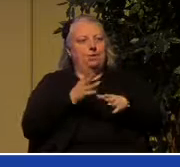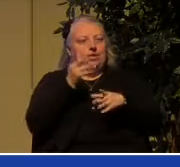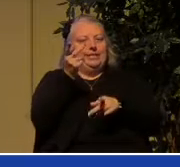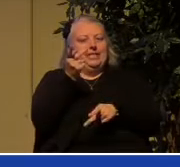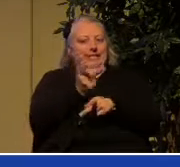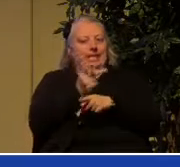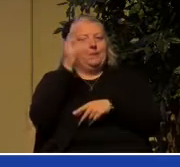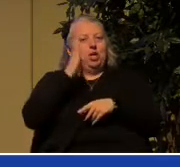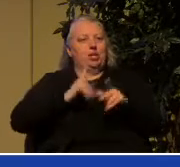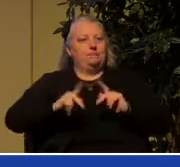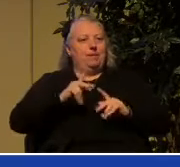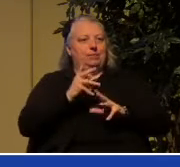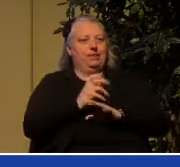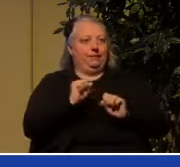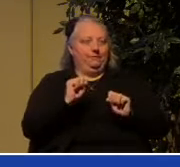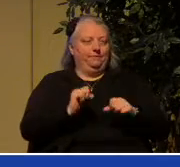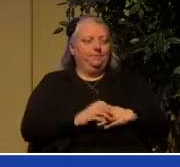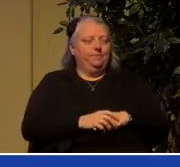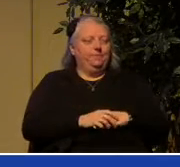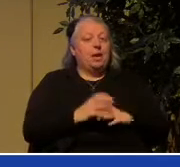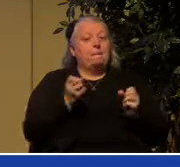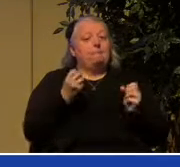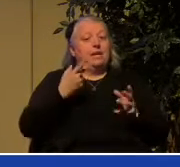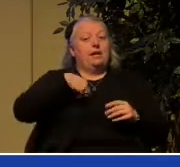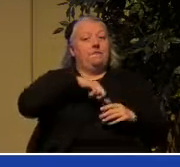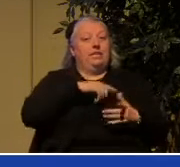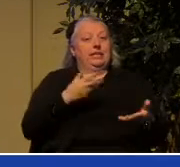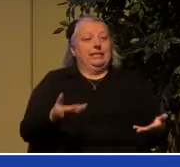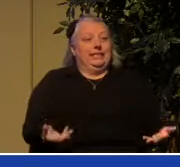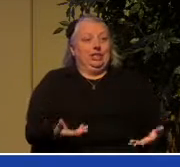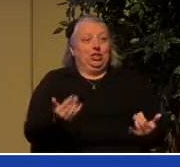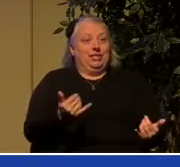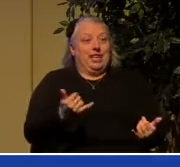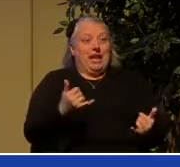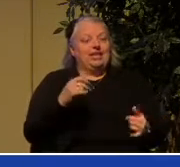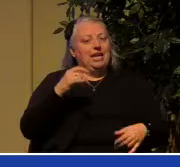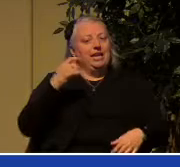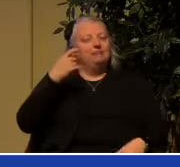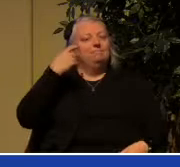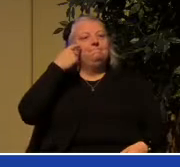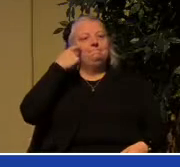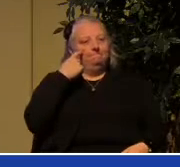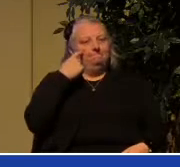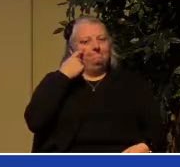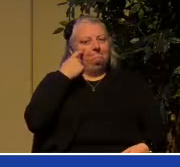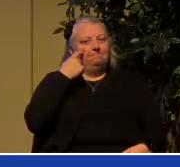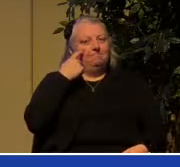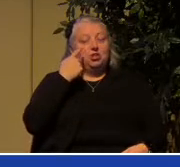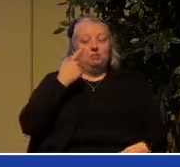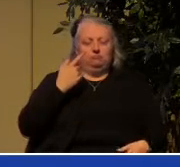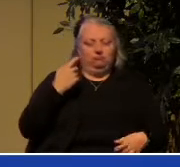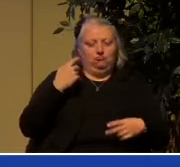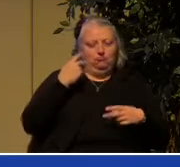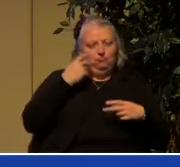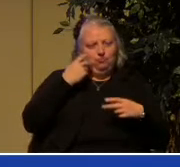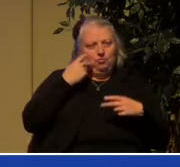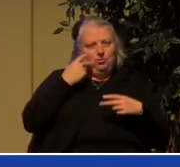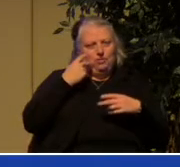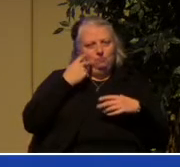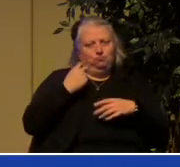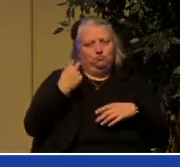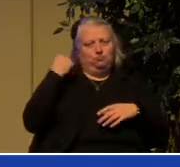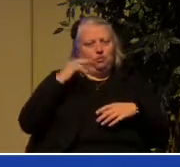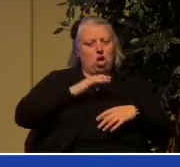And many of us here this morning can testify that as we look over our lives, that God has raised up people,